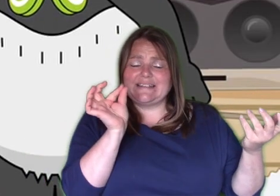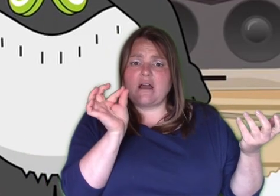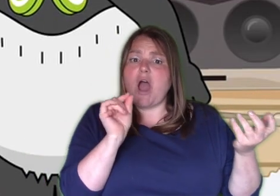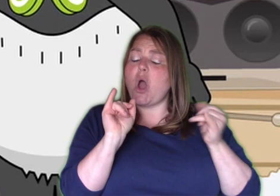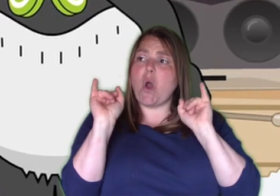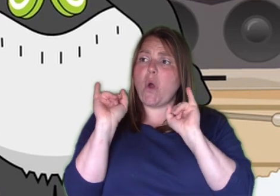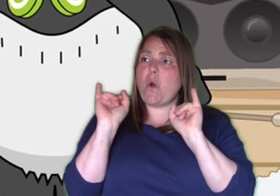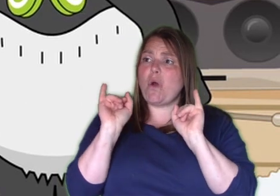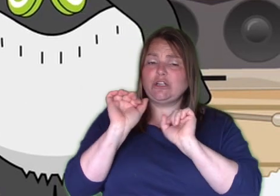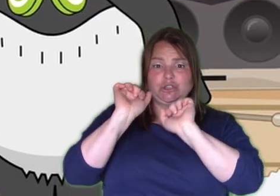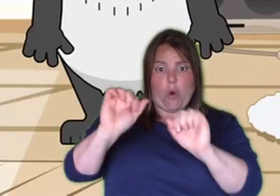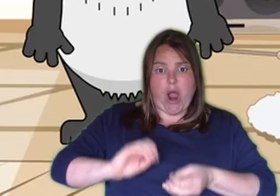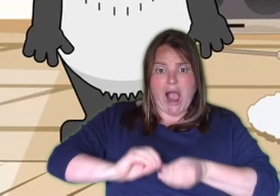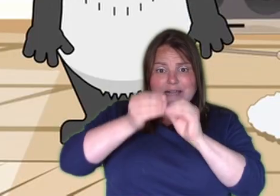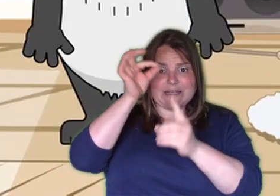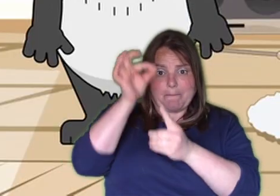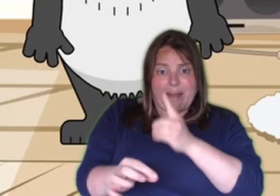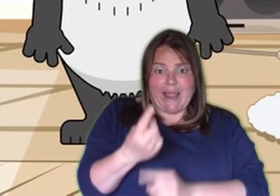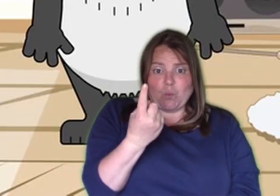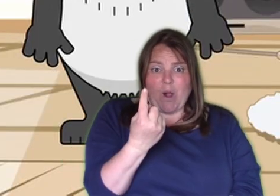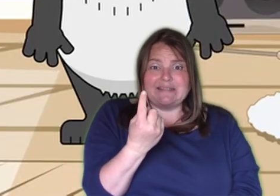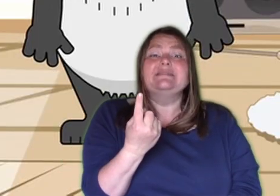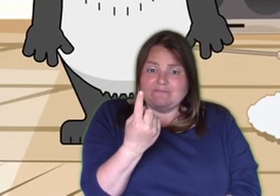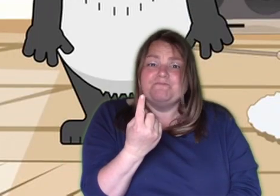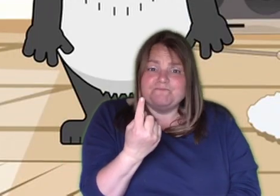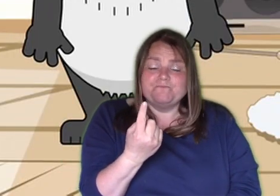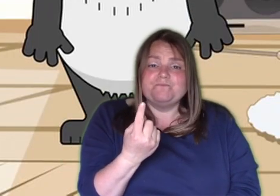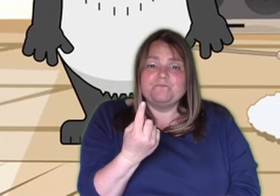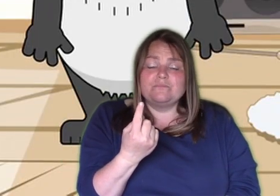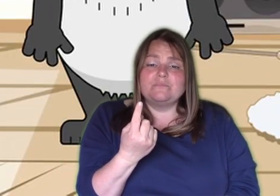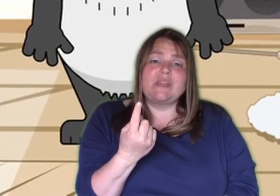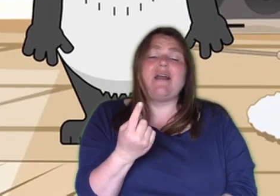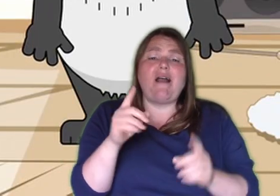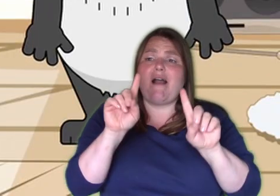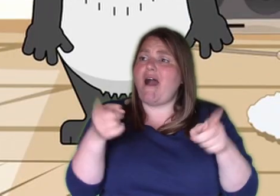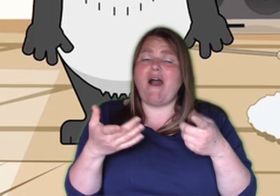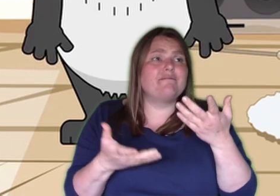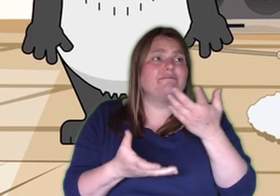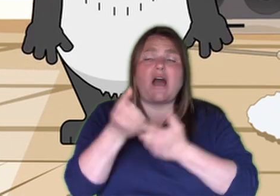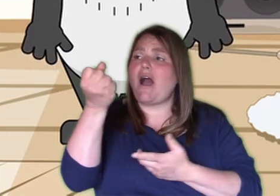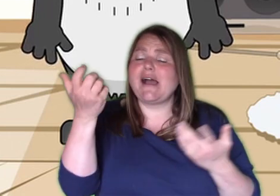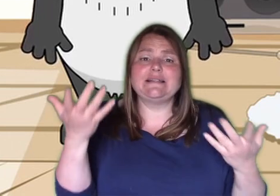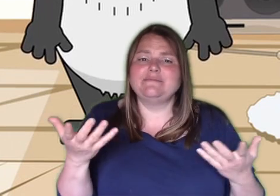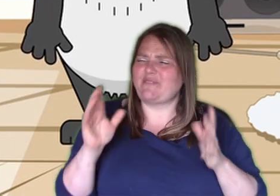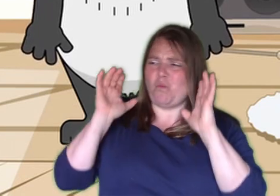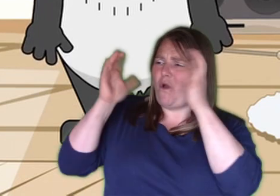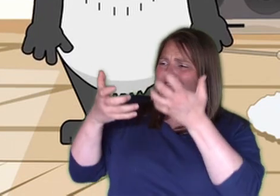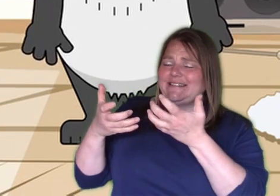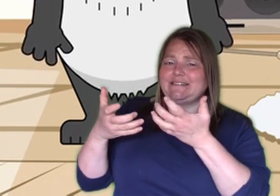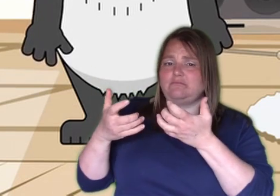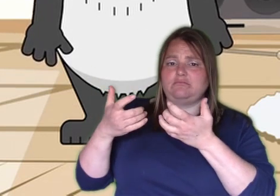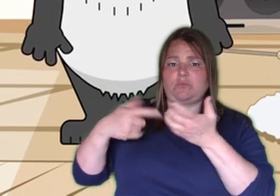custom-made one. Yes, that's the one. I can't find it anywhere. Don't worry, Milo.